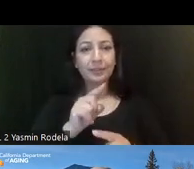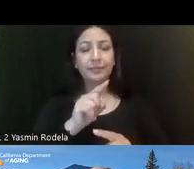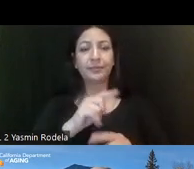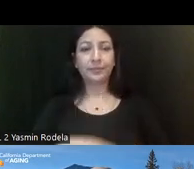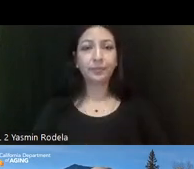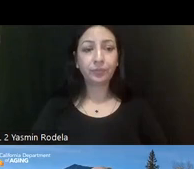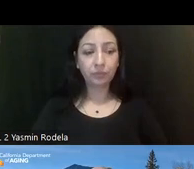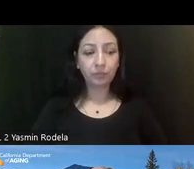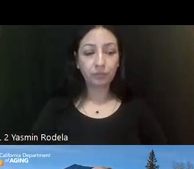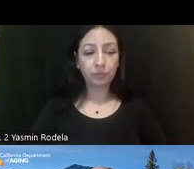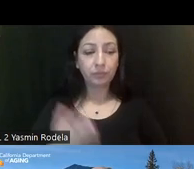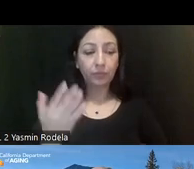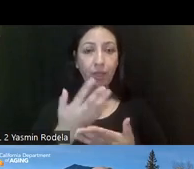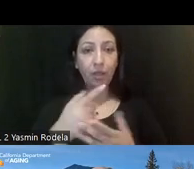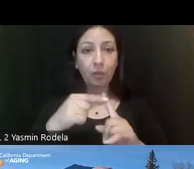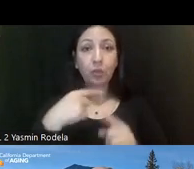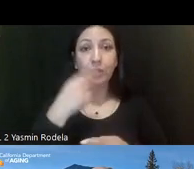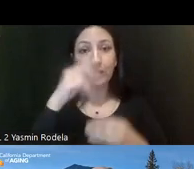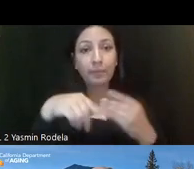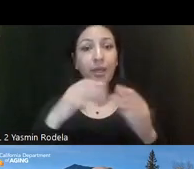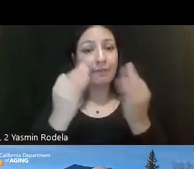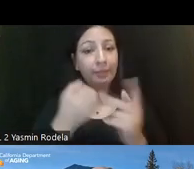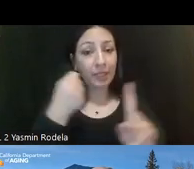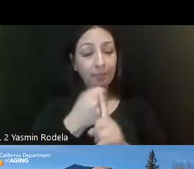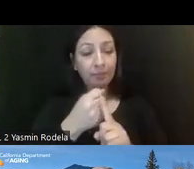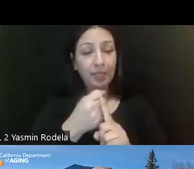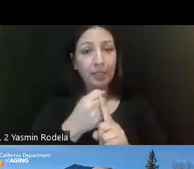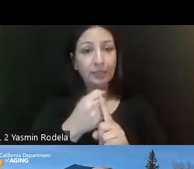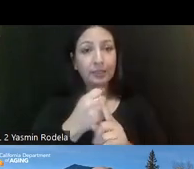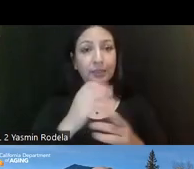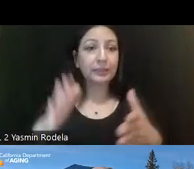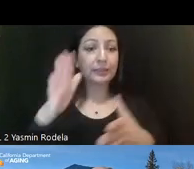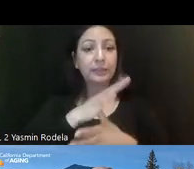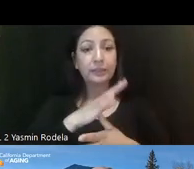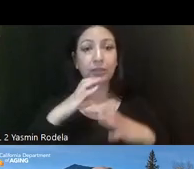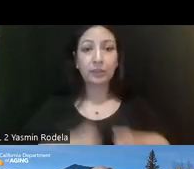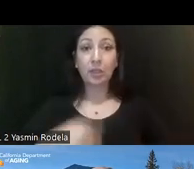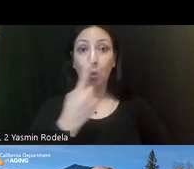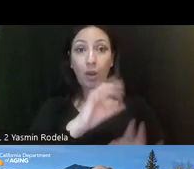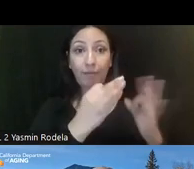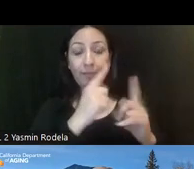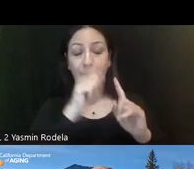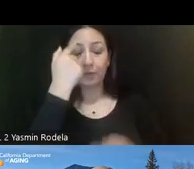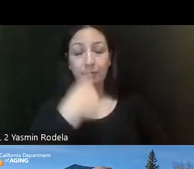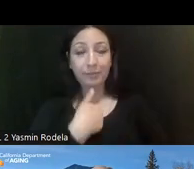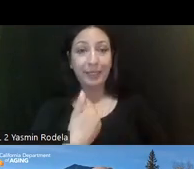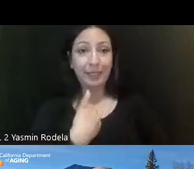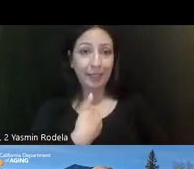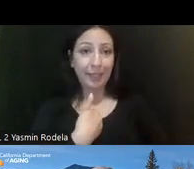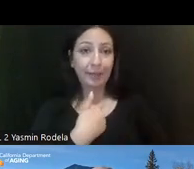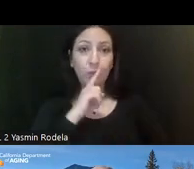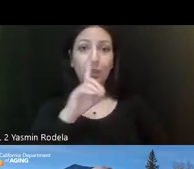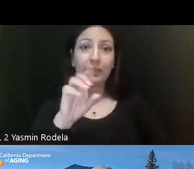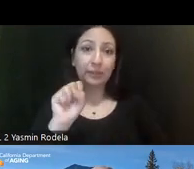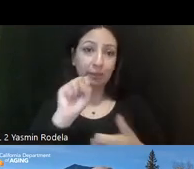You know, sometimes when we think of family impact, senior citizens, we're thinking of one family member. But in my case, I have a disabled